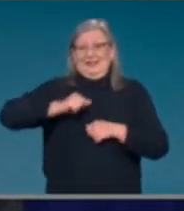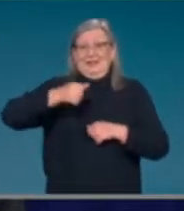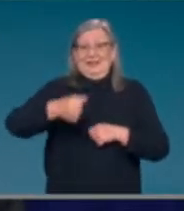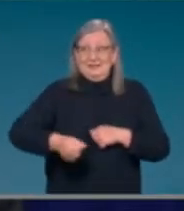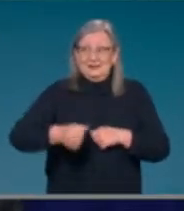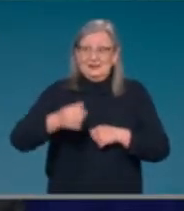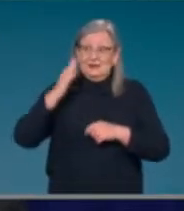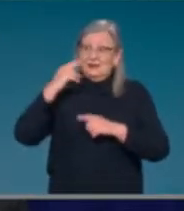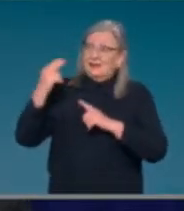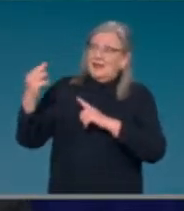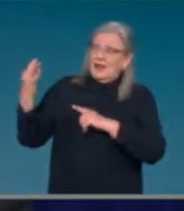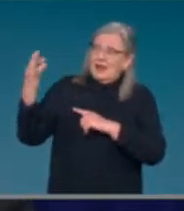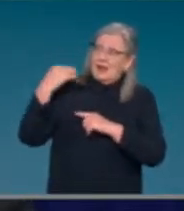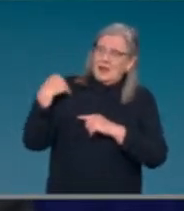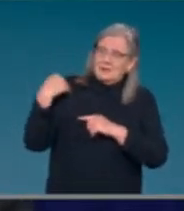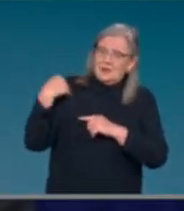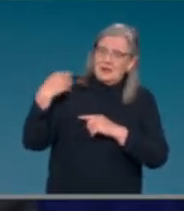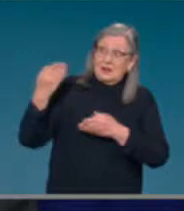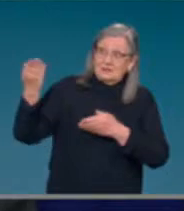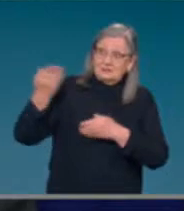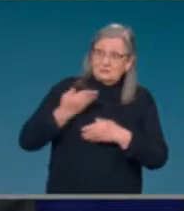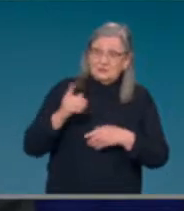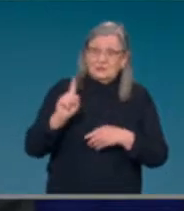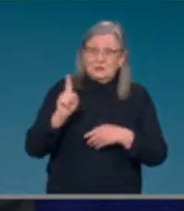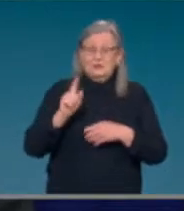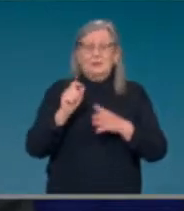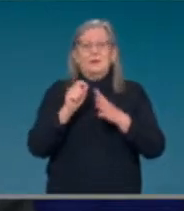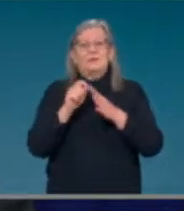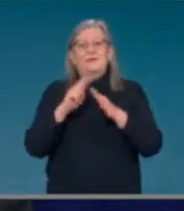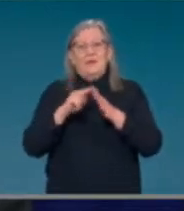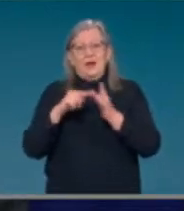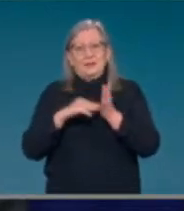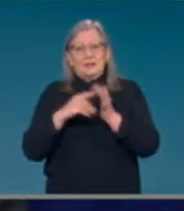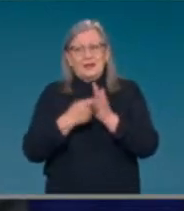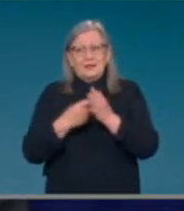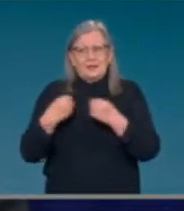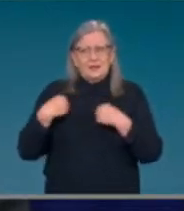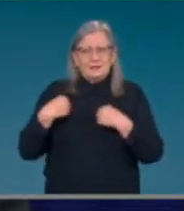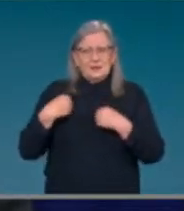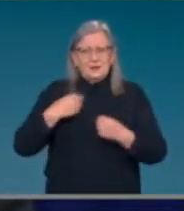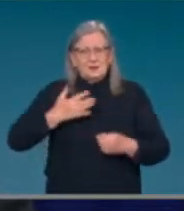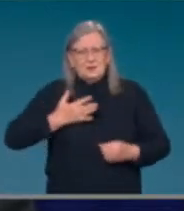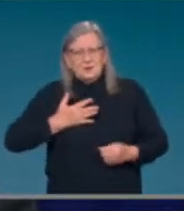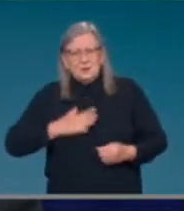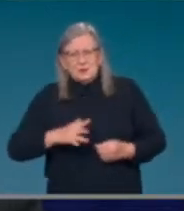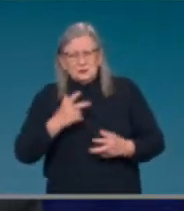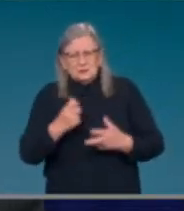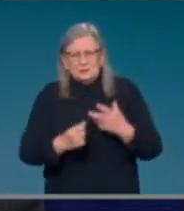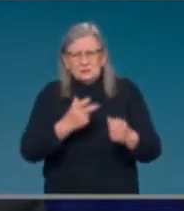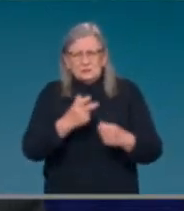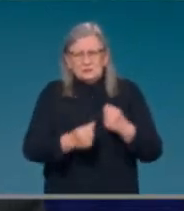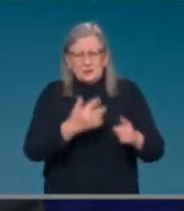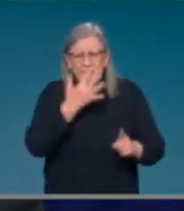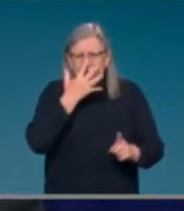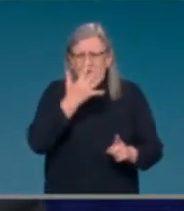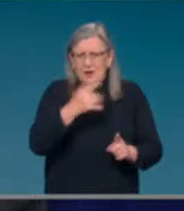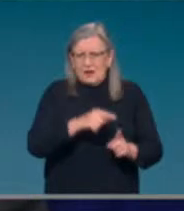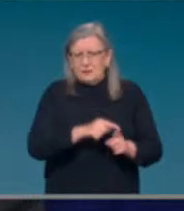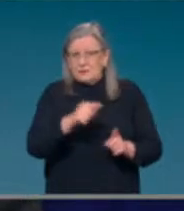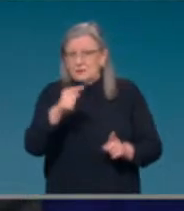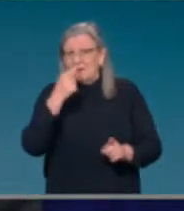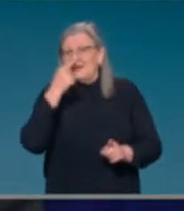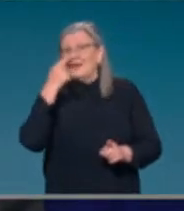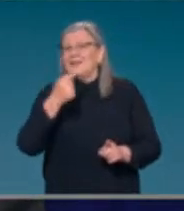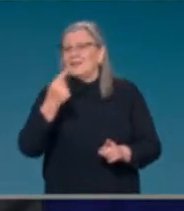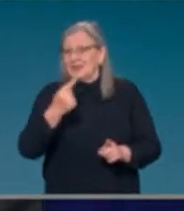Pfizer application for five to 11 year olds. And we will look at that carefully. Some of you may be aware of it overnight. In fact, I think 7 a.m. this morning, the announcement